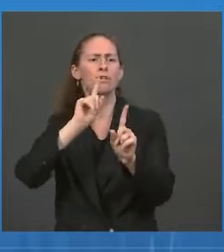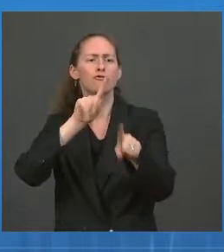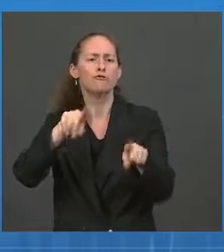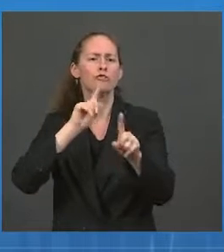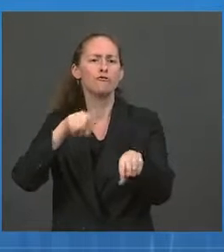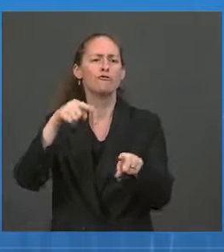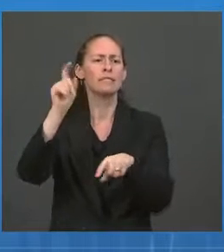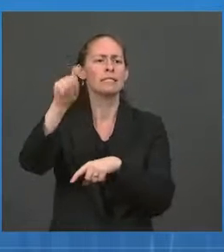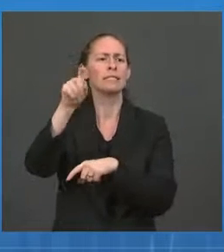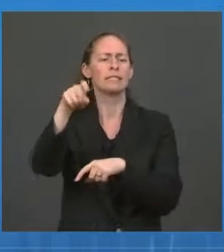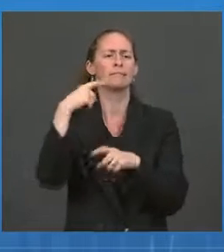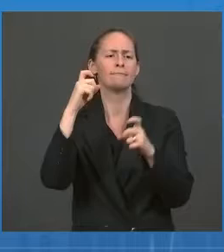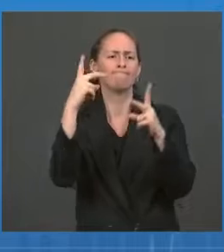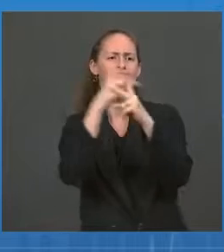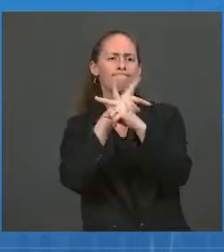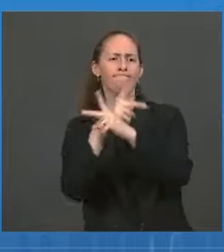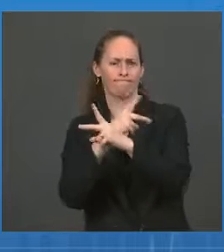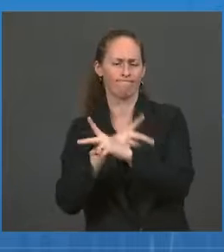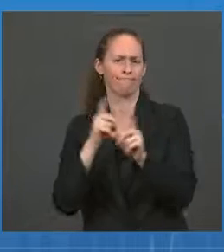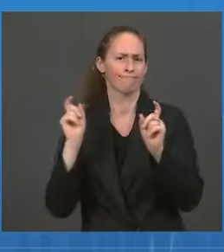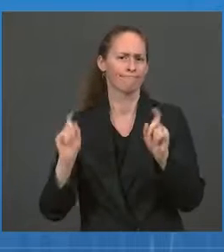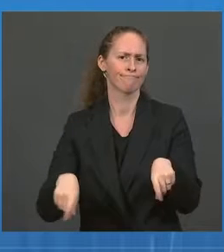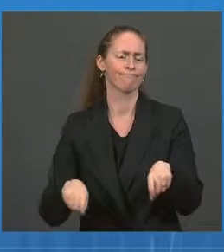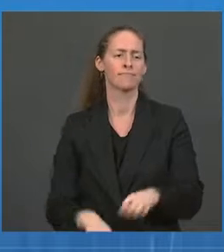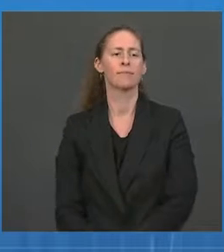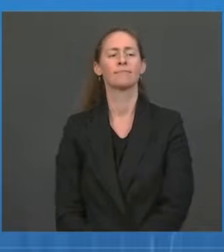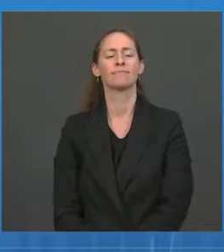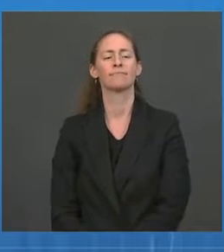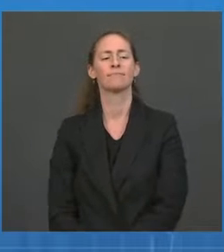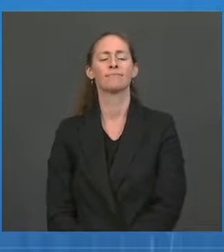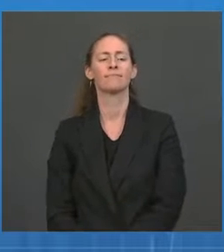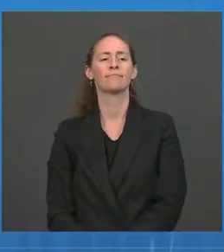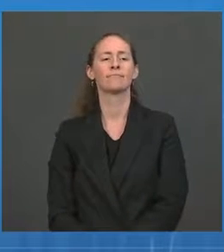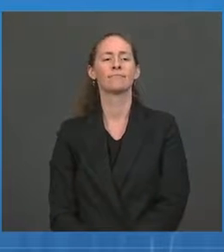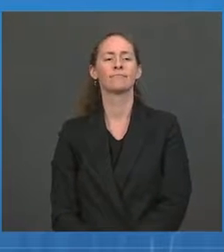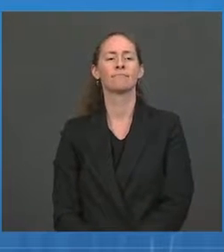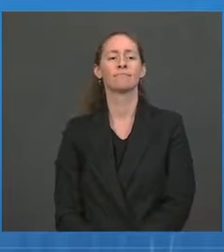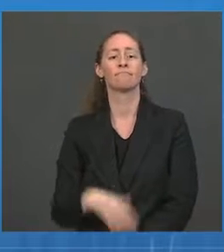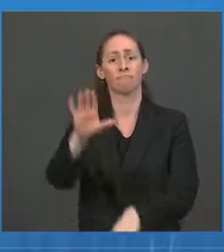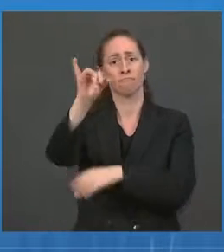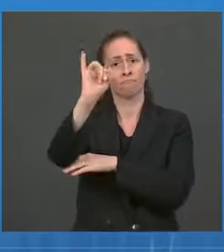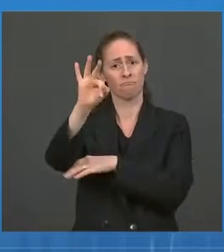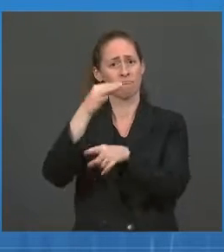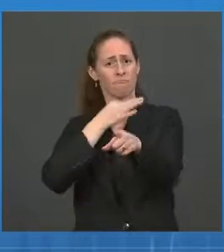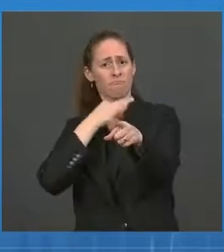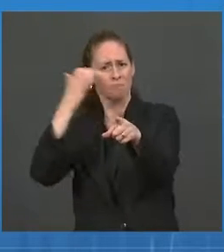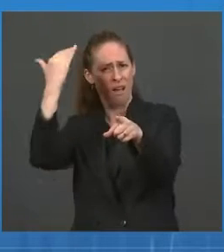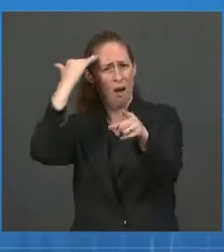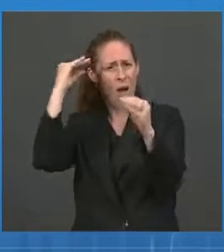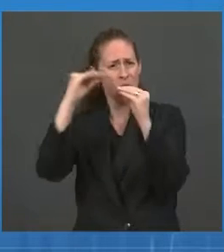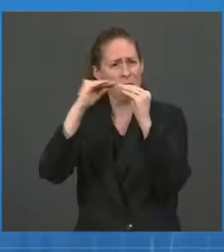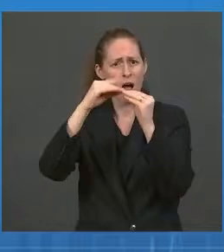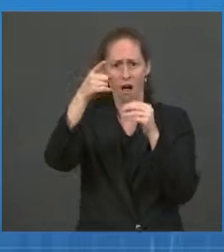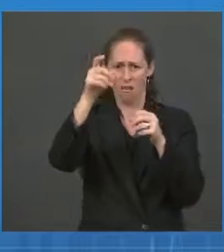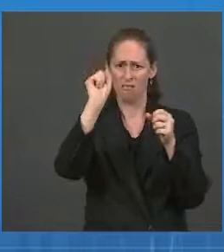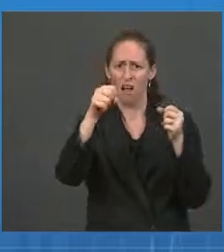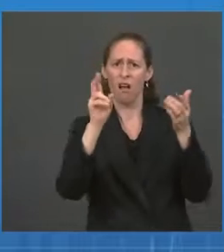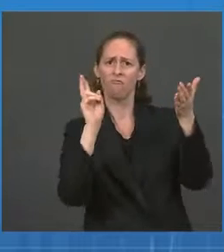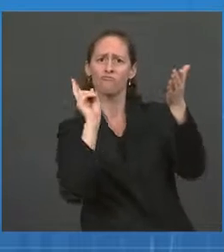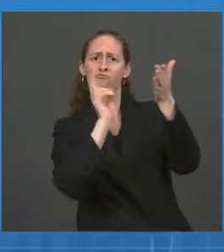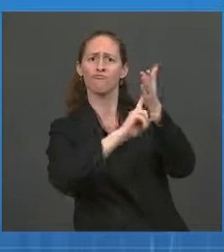allow us to answer them. And on the last slide, for those who want to learn more and want to sign up to get updates,